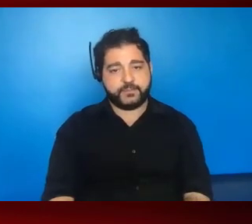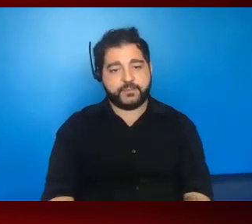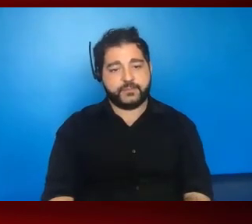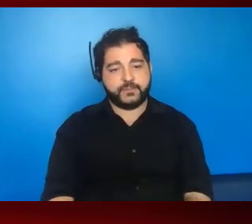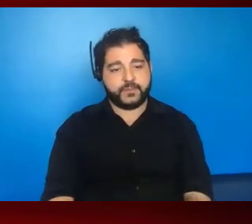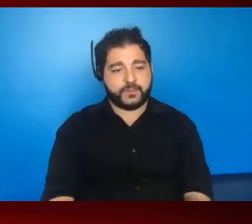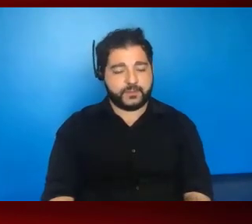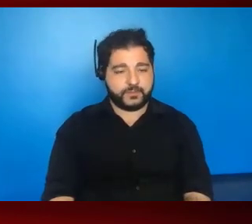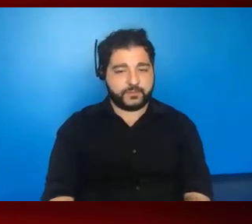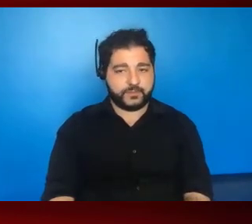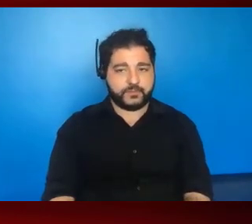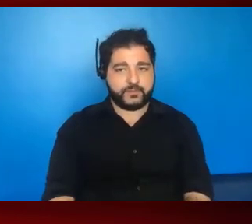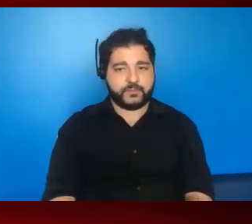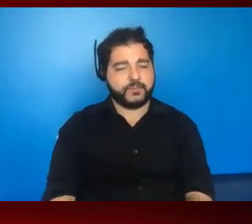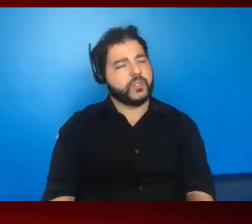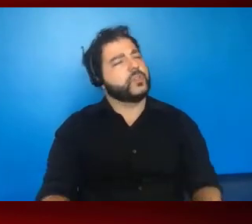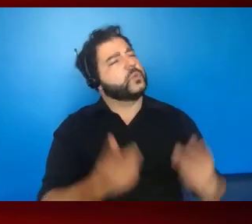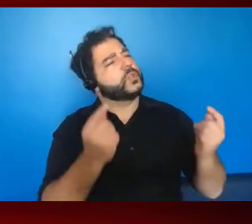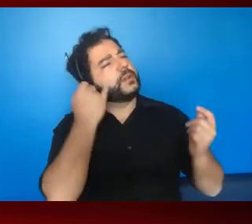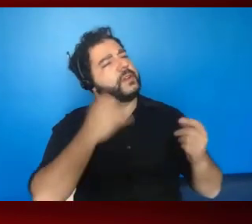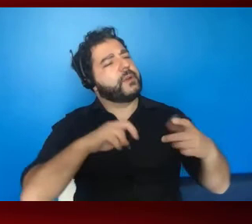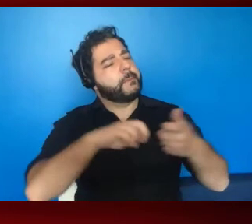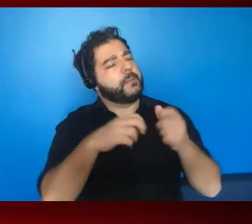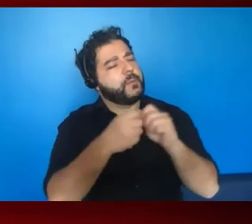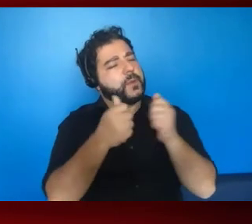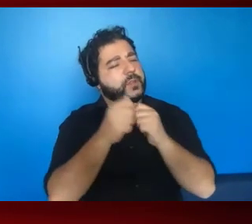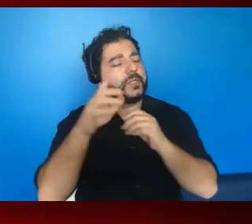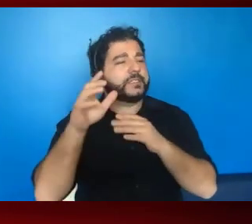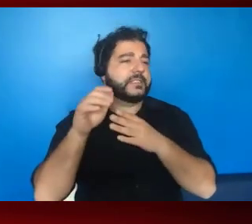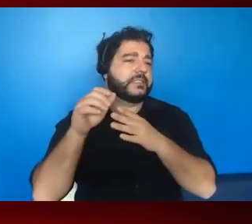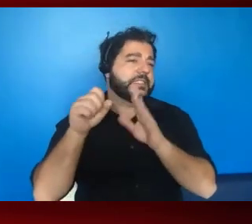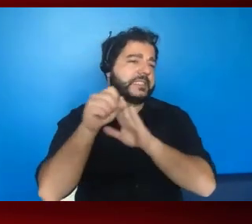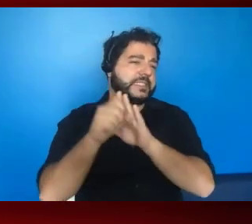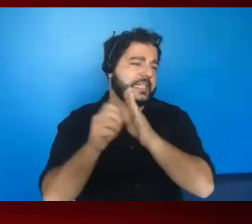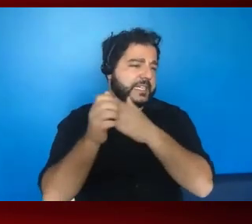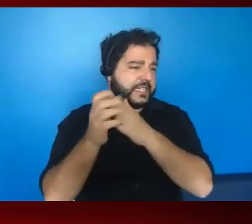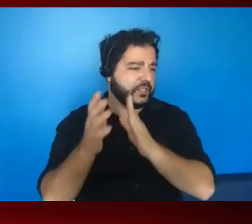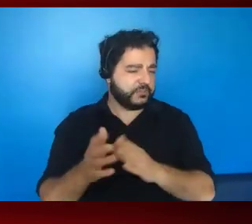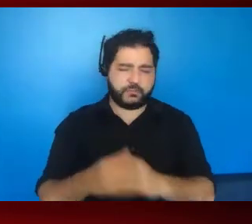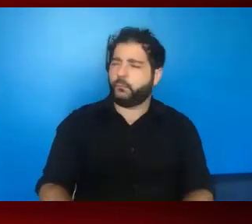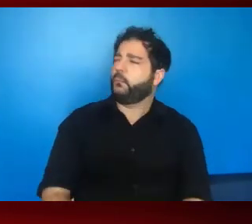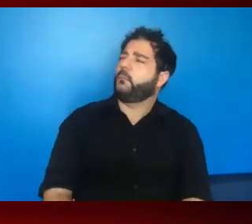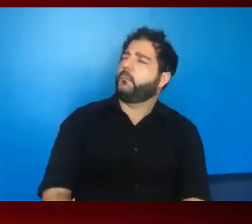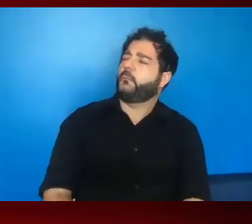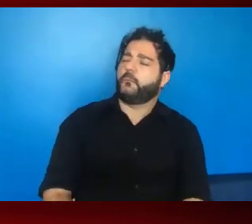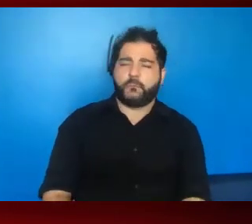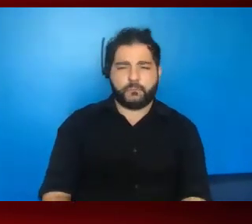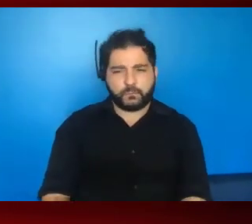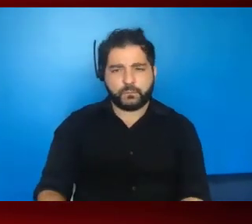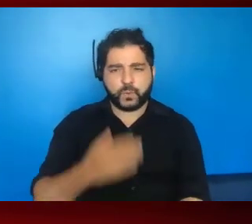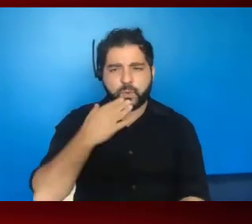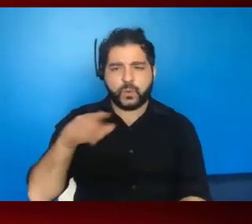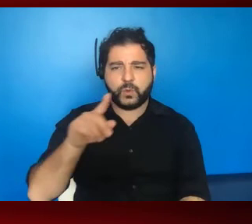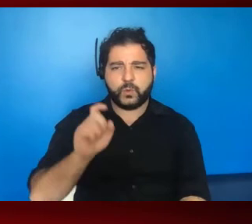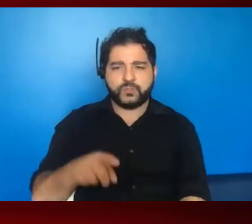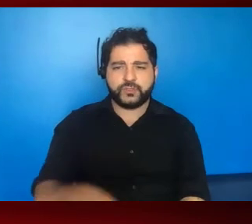Let's see. What do you do if you have an issue with your state lead? Hmm. Hmm. Good question. Um,